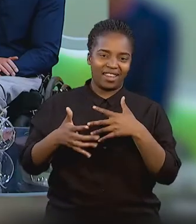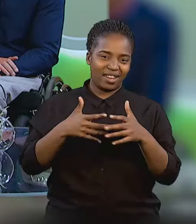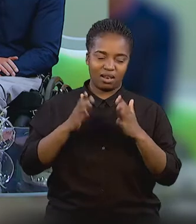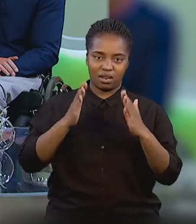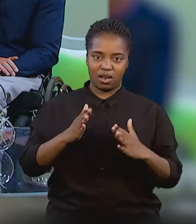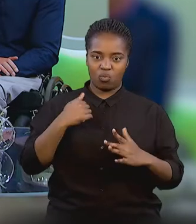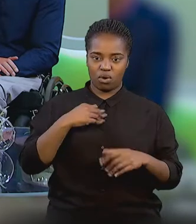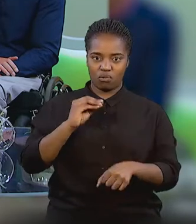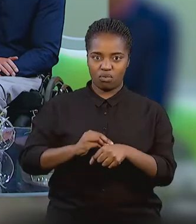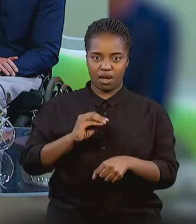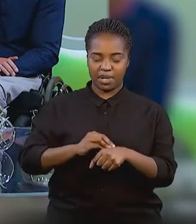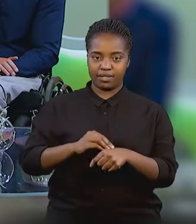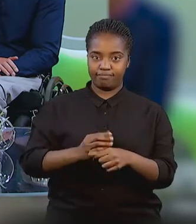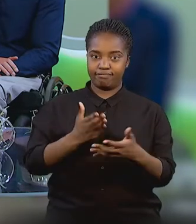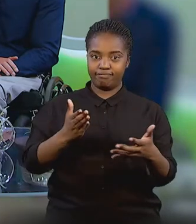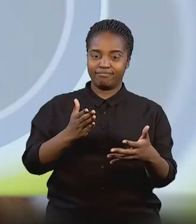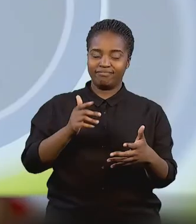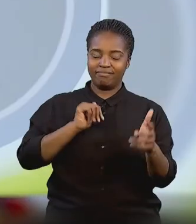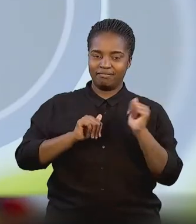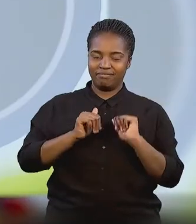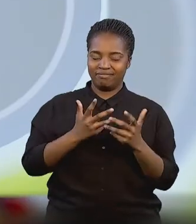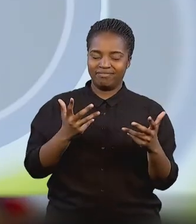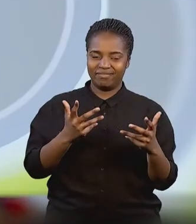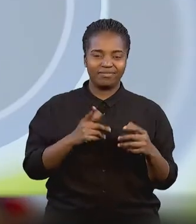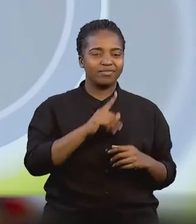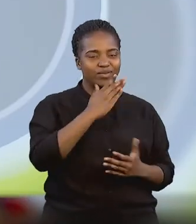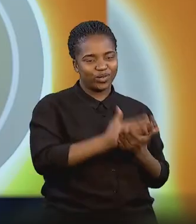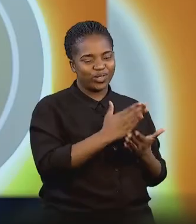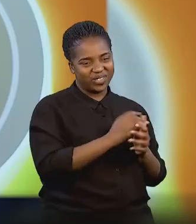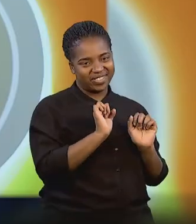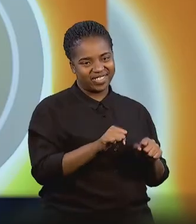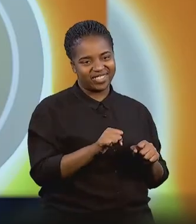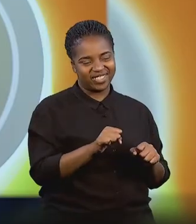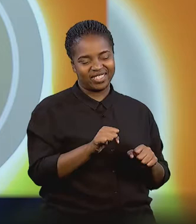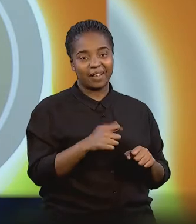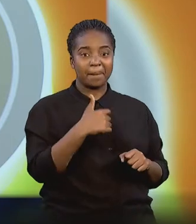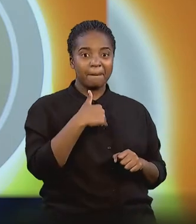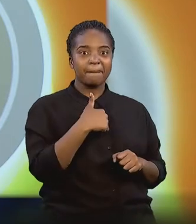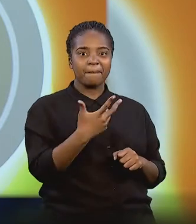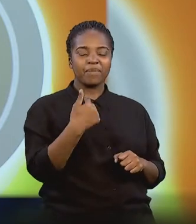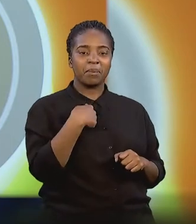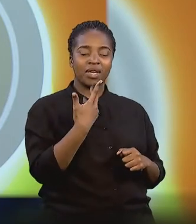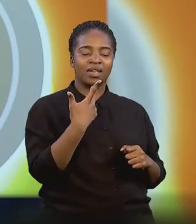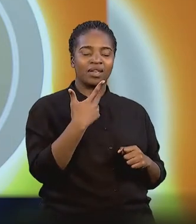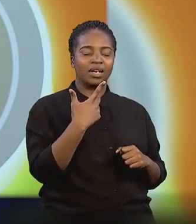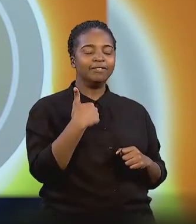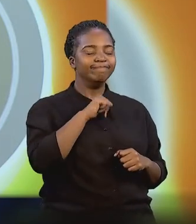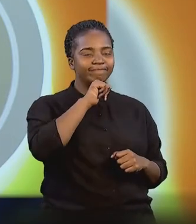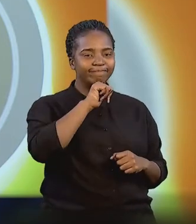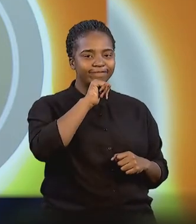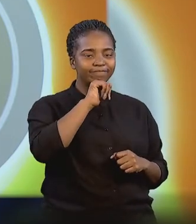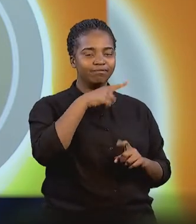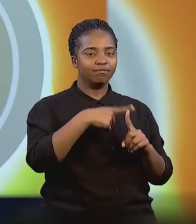nature, when there's trouble, you will end up acting. Yes. No, definitely. Definitely. So at least I acted in a good way